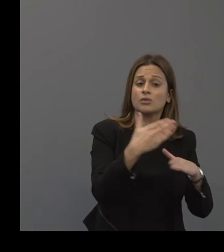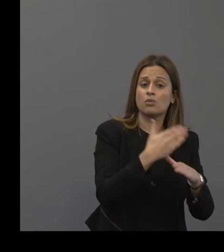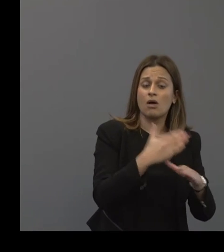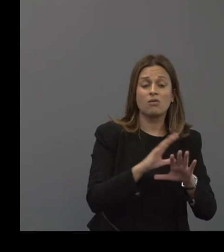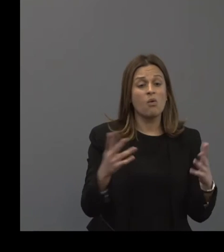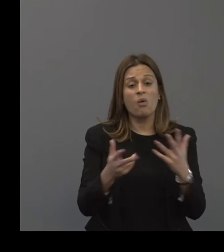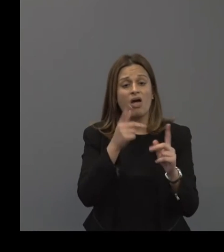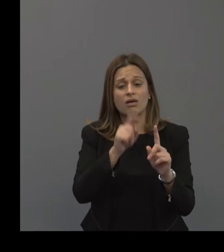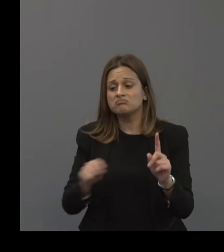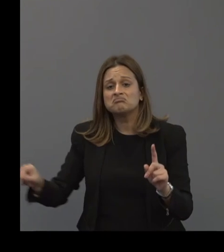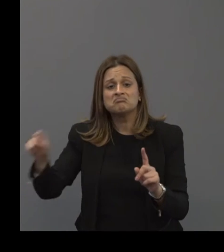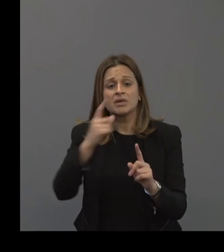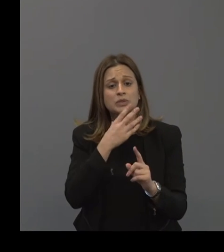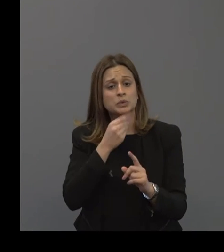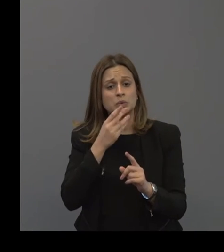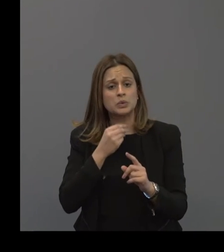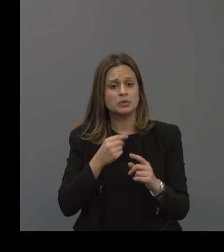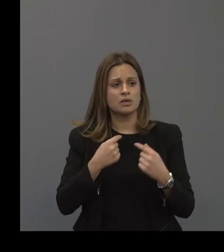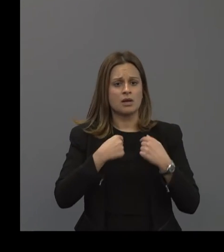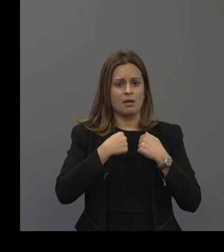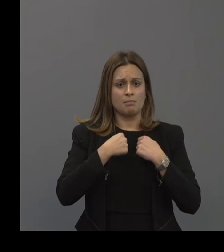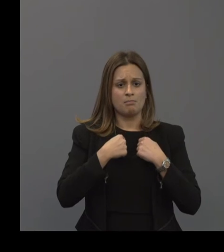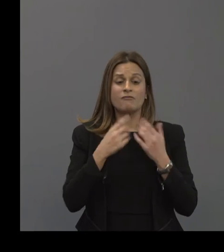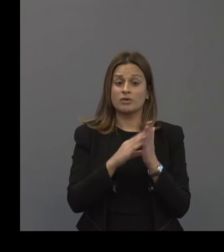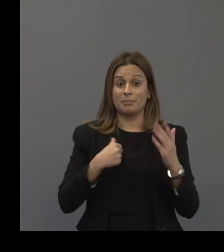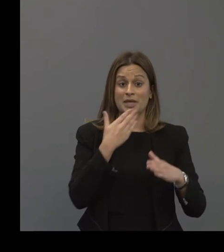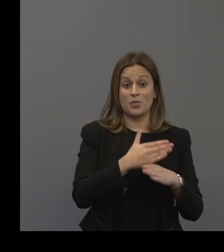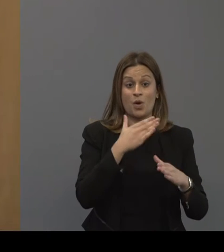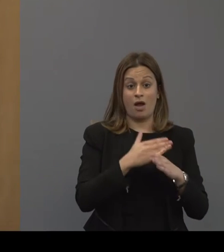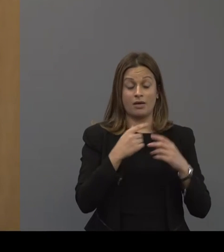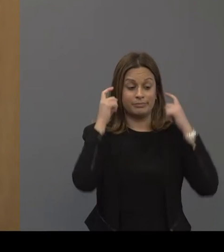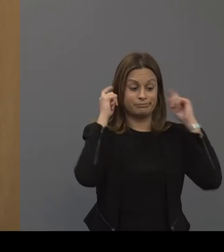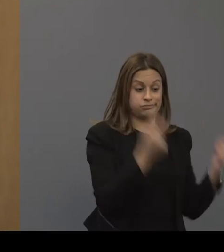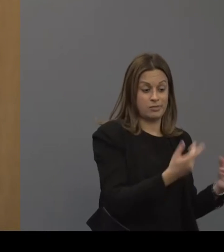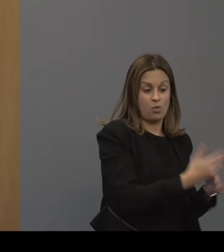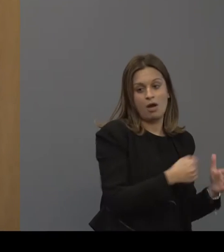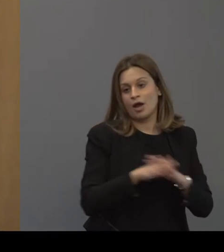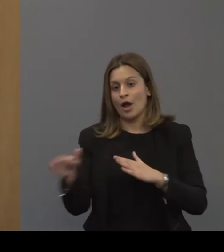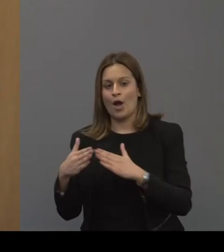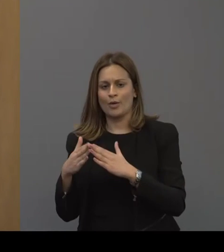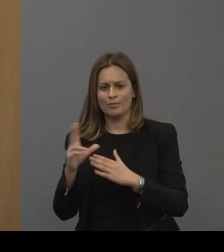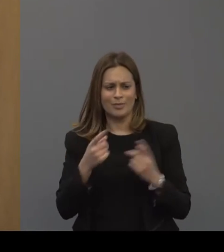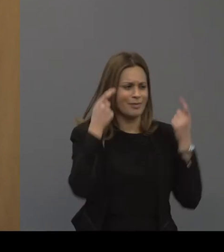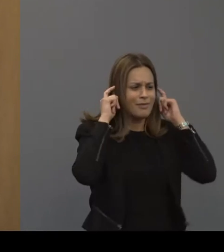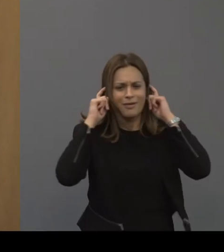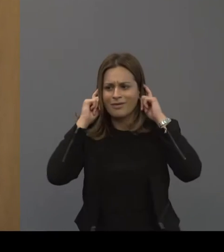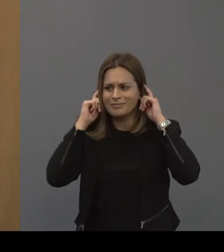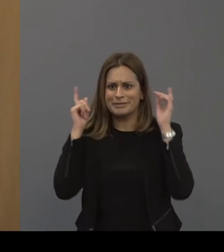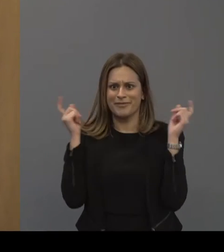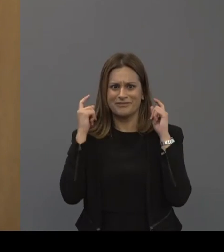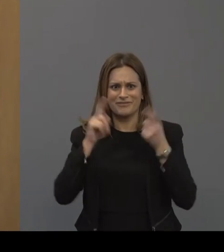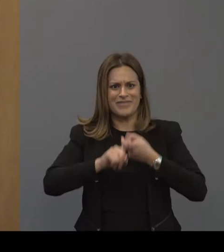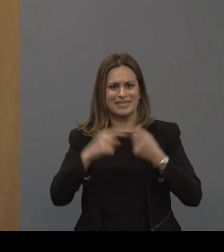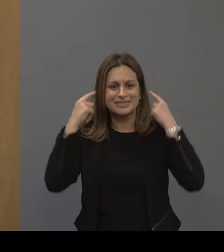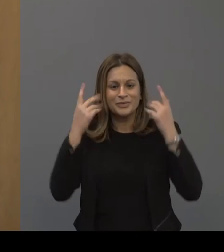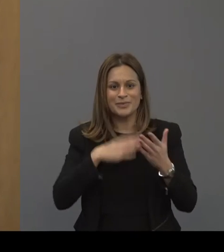occupational sector. I don't leave my ears at work when I go home at night. My ears go with me all the time and we need to